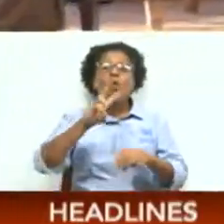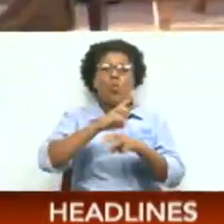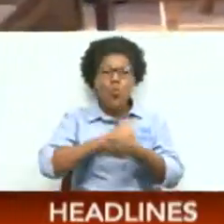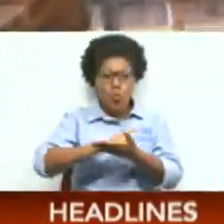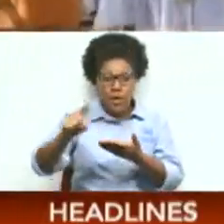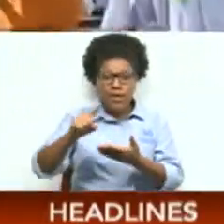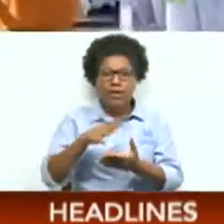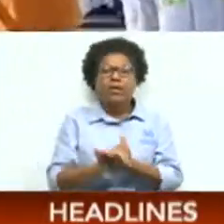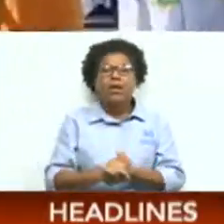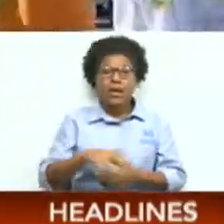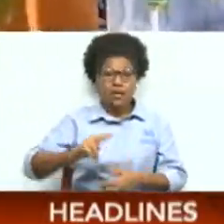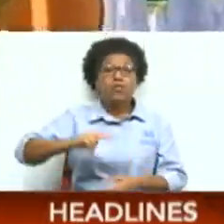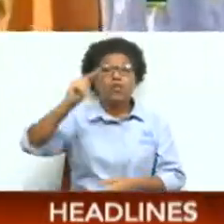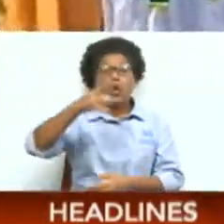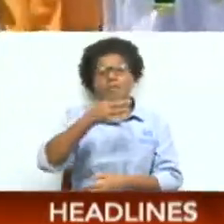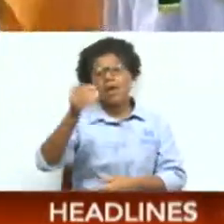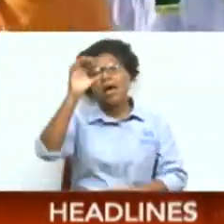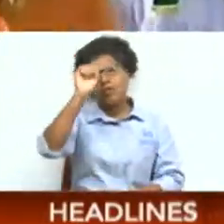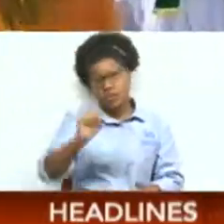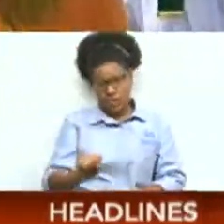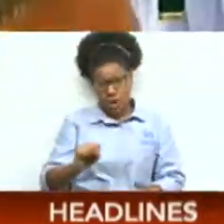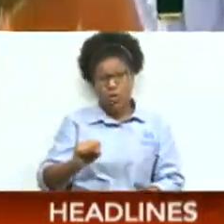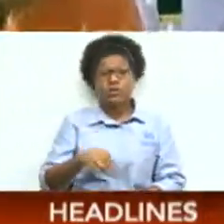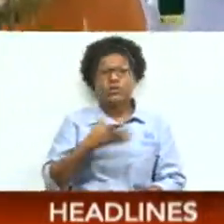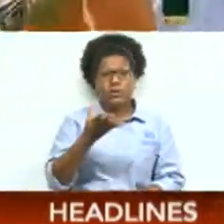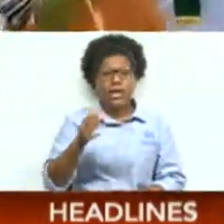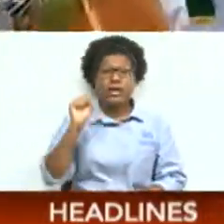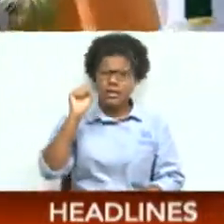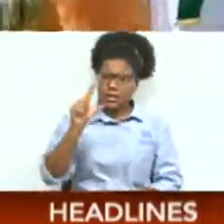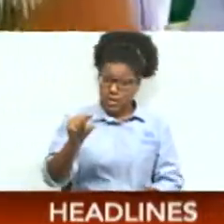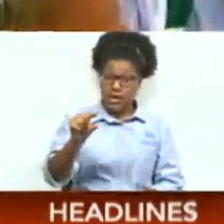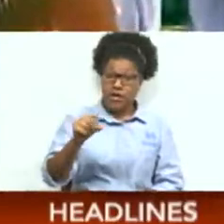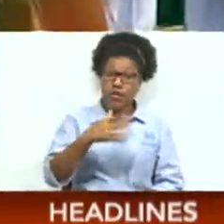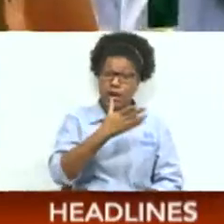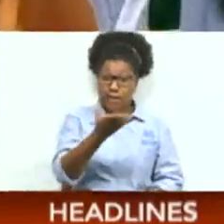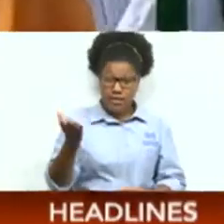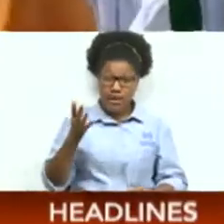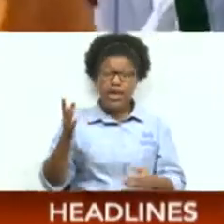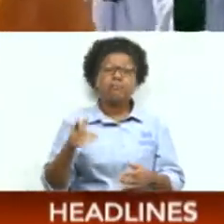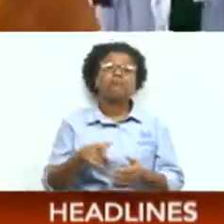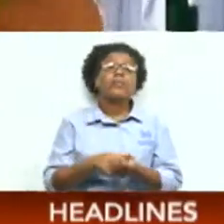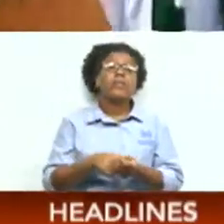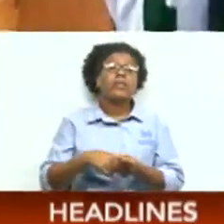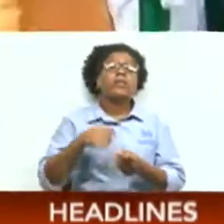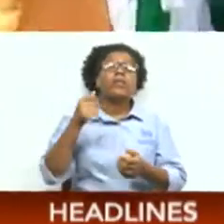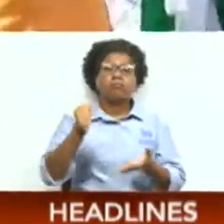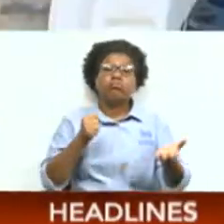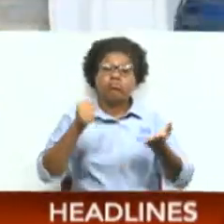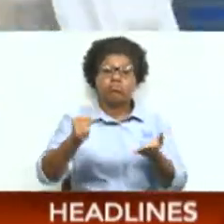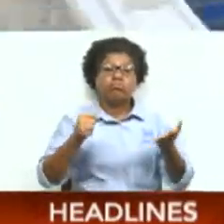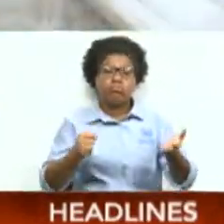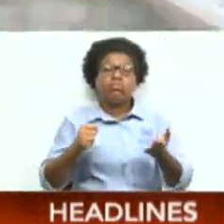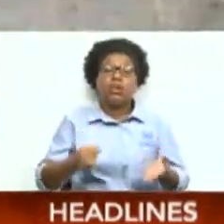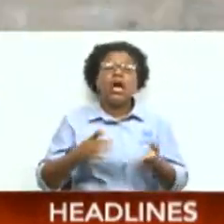of the south. In Sangre Grandi, spiritual Baptists led a Palm Sunday procession through the streets.